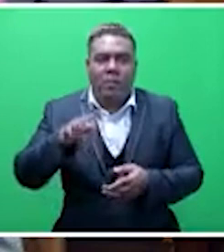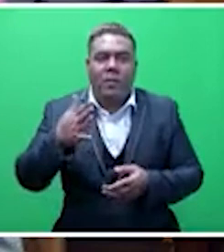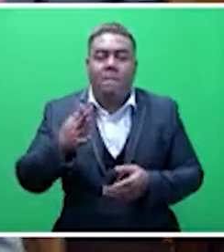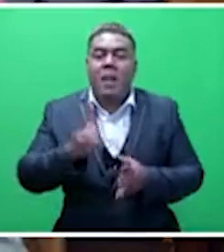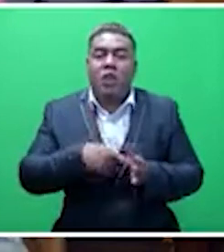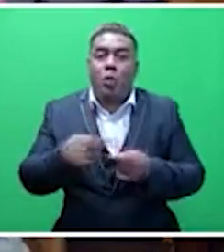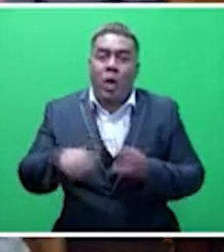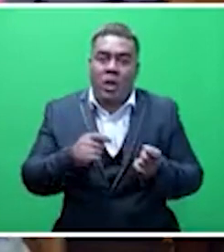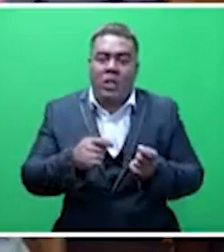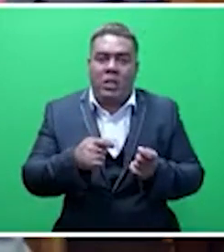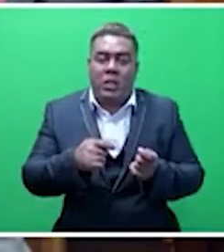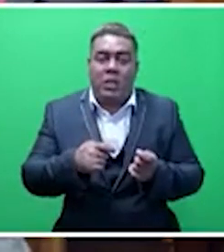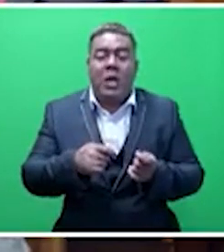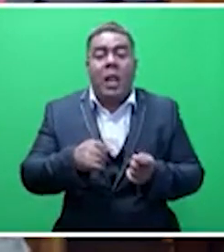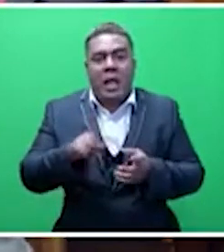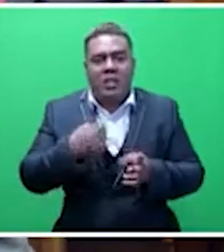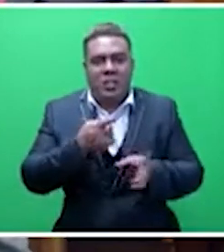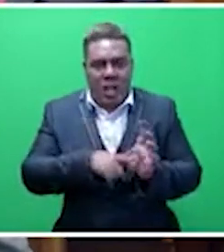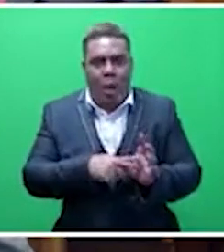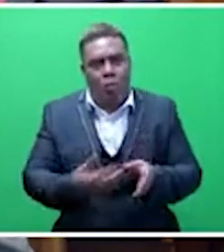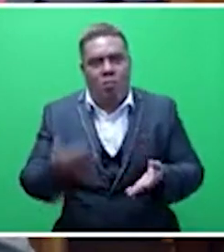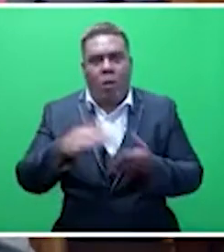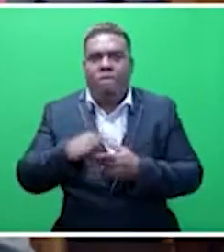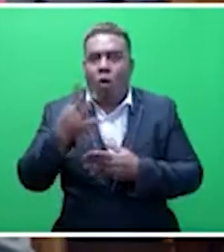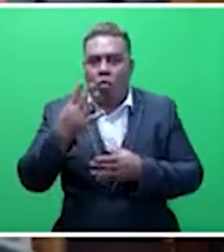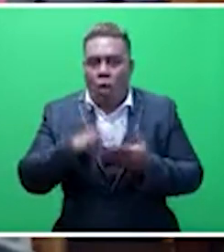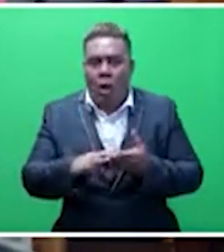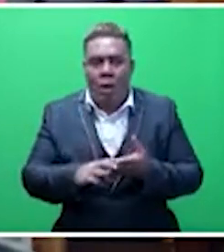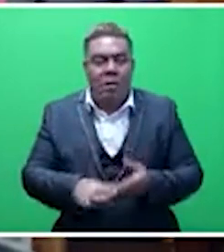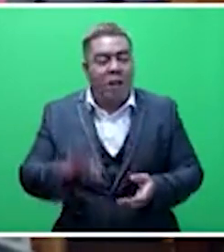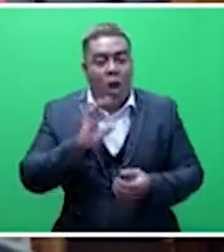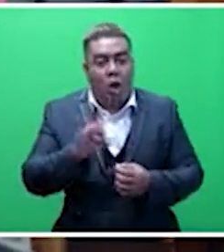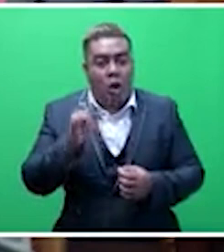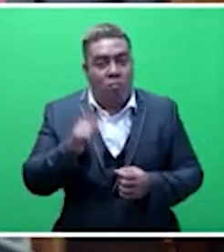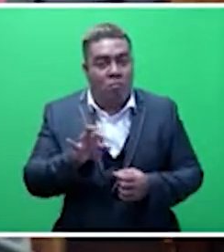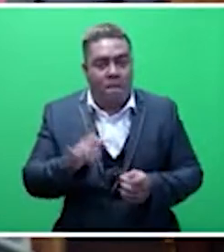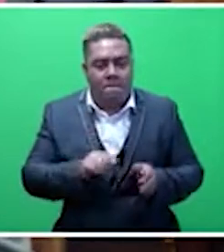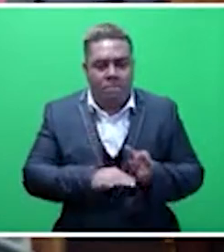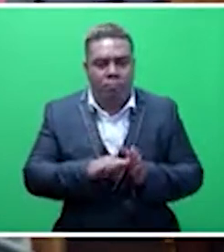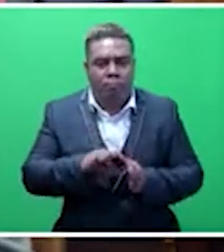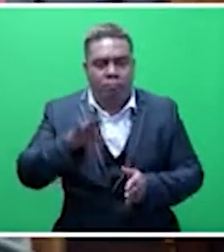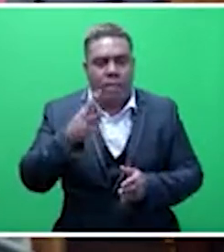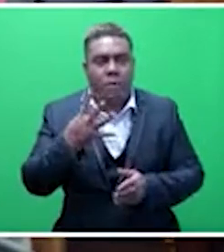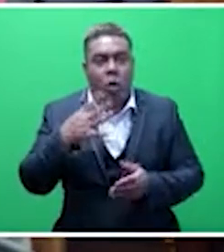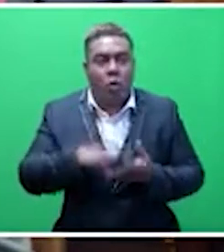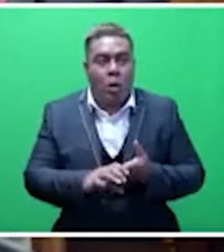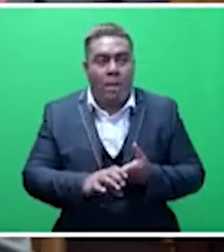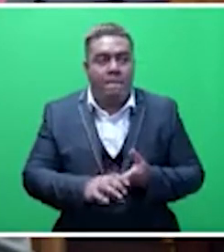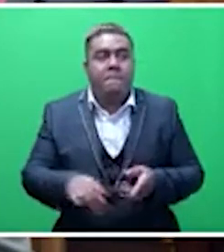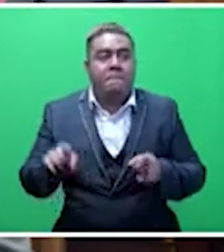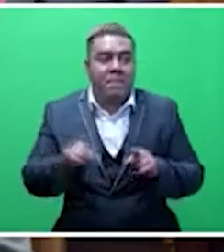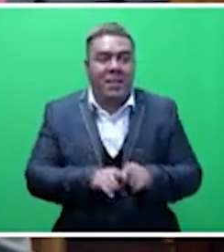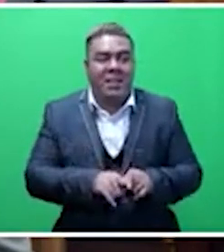January of next year. None of them mentioned that, Mr. Speaker, Sir. None of them mentioned the fact with the increment, minimum wage, increment $4, it